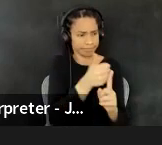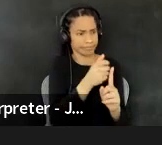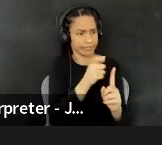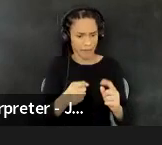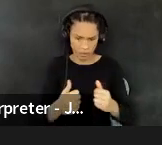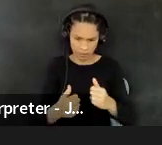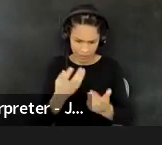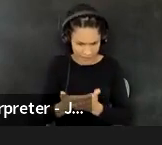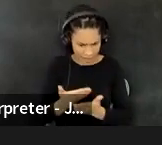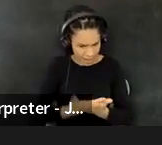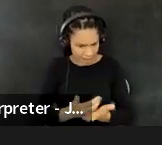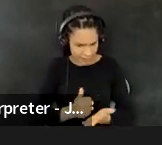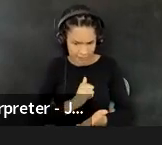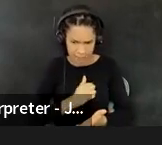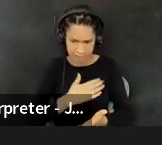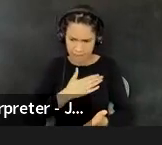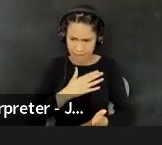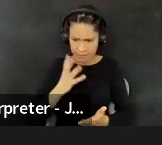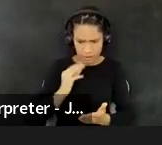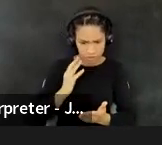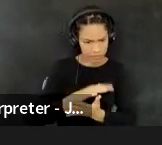their experiences or just, uh,